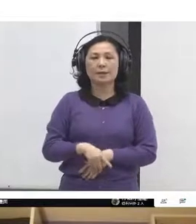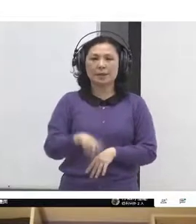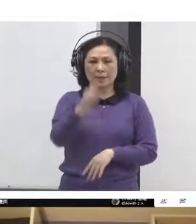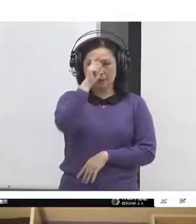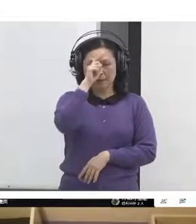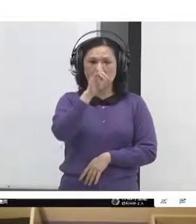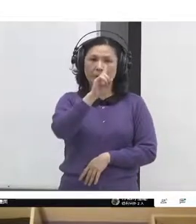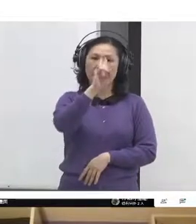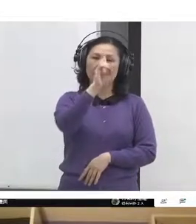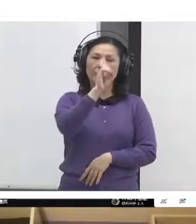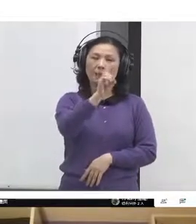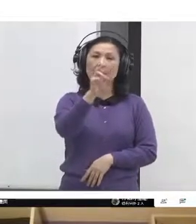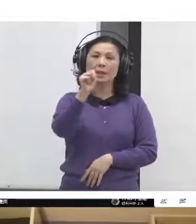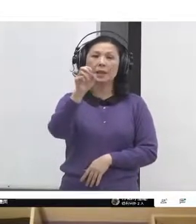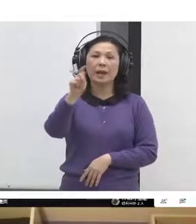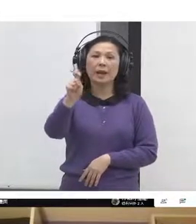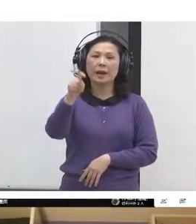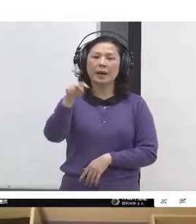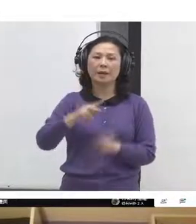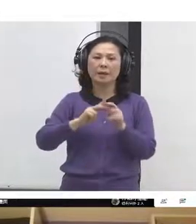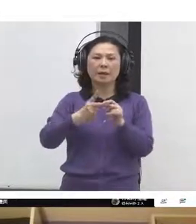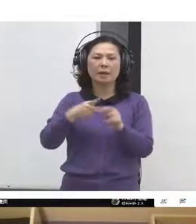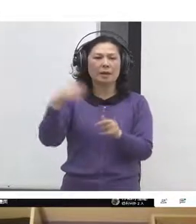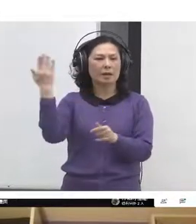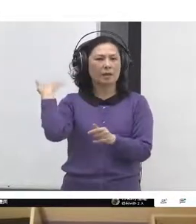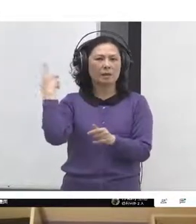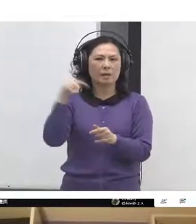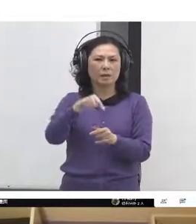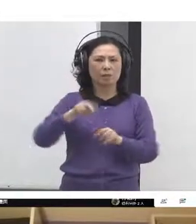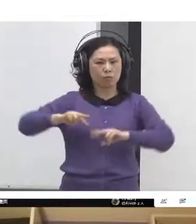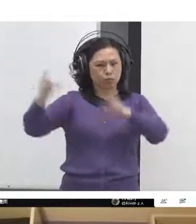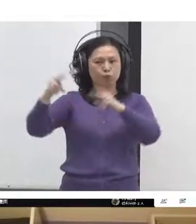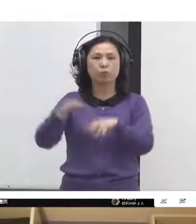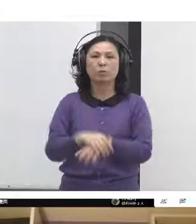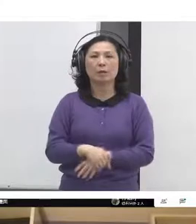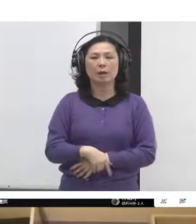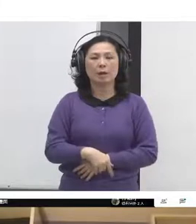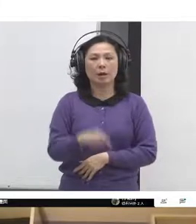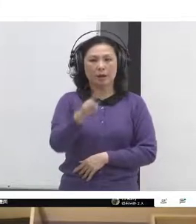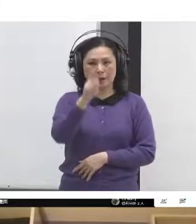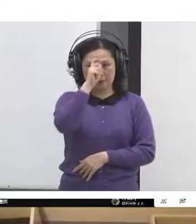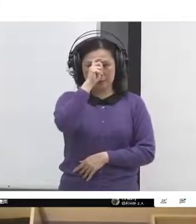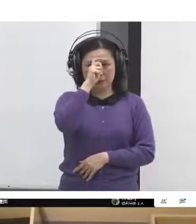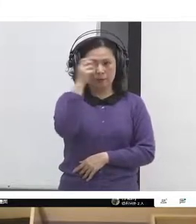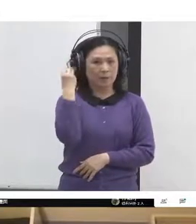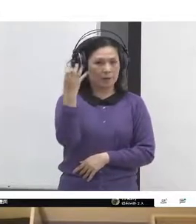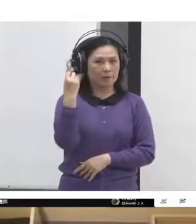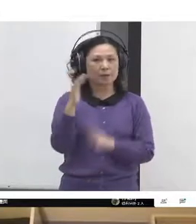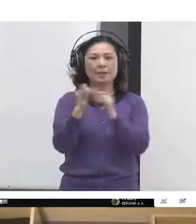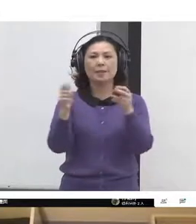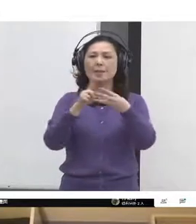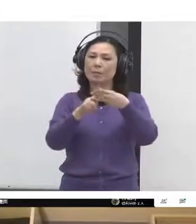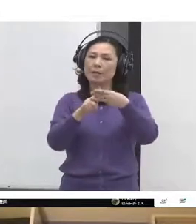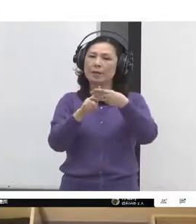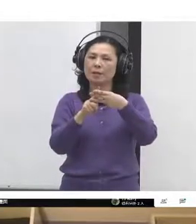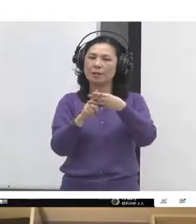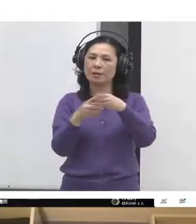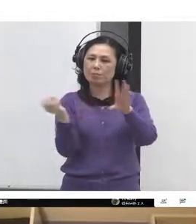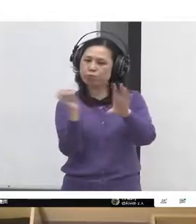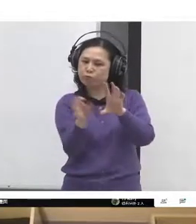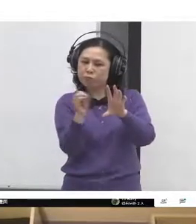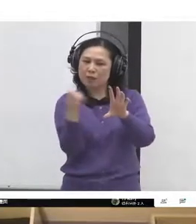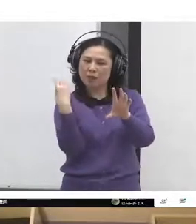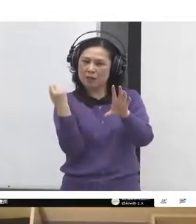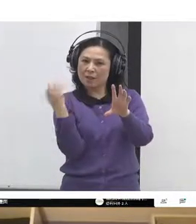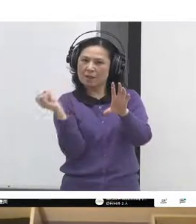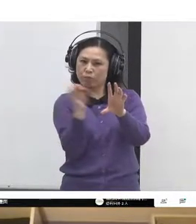actually within all of us. And we need to develop and cultivate a new democratic system, culture and tools to